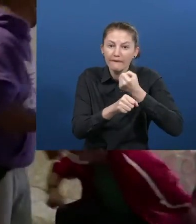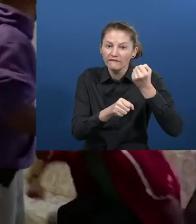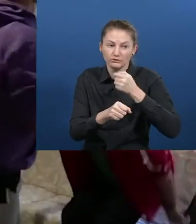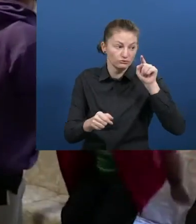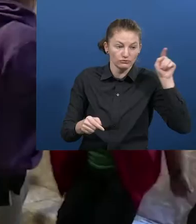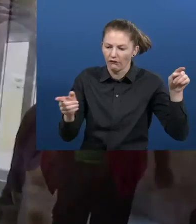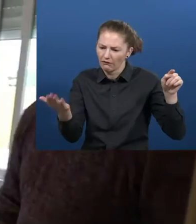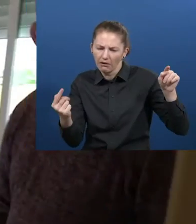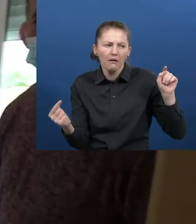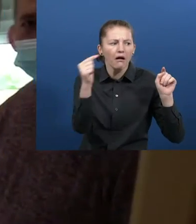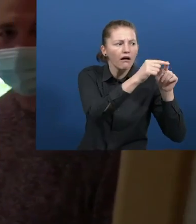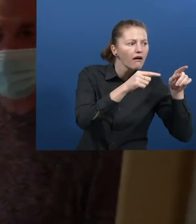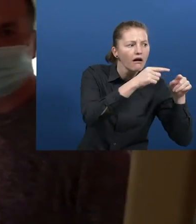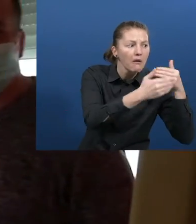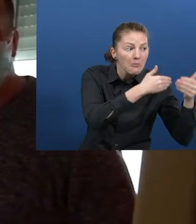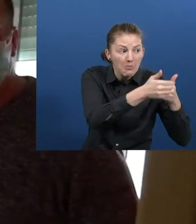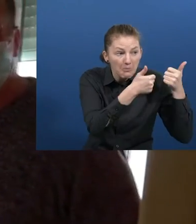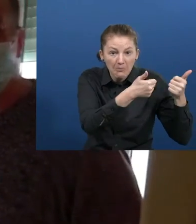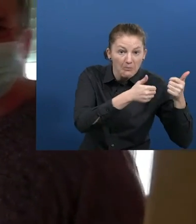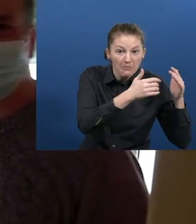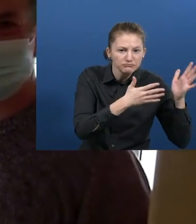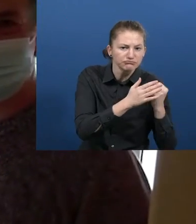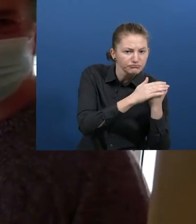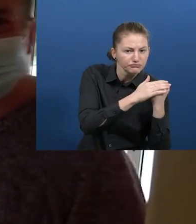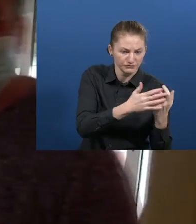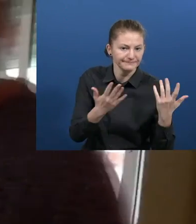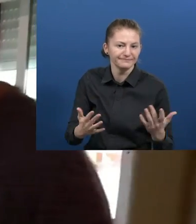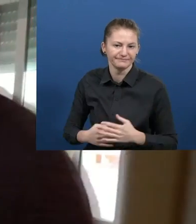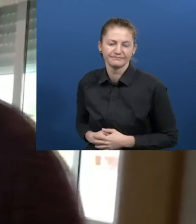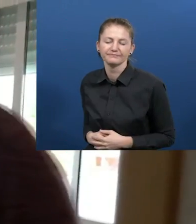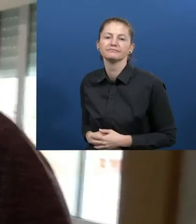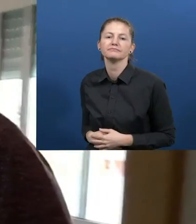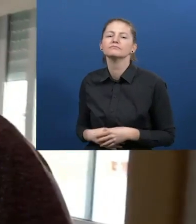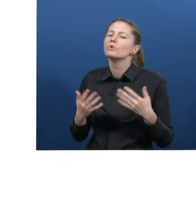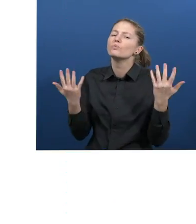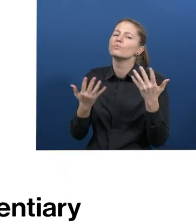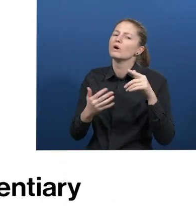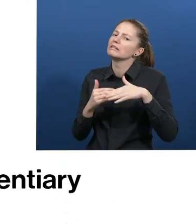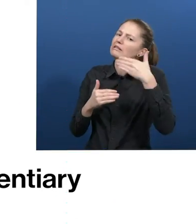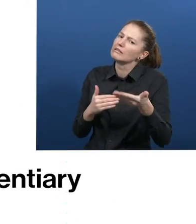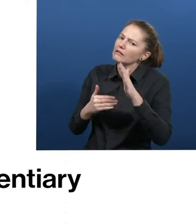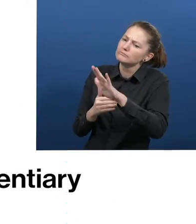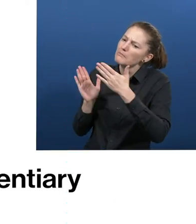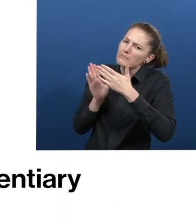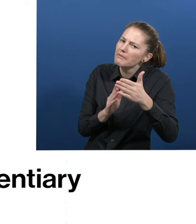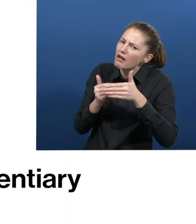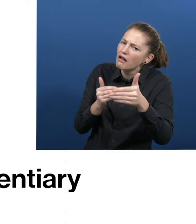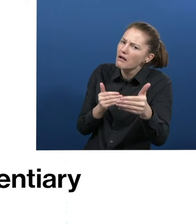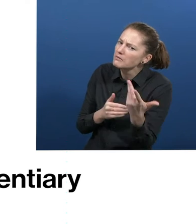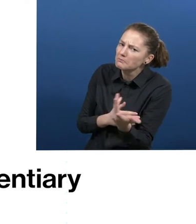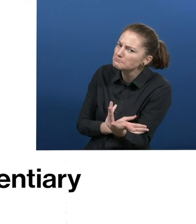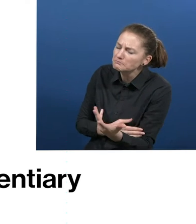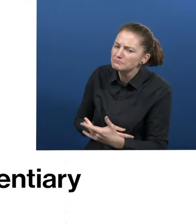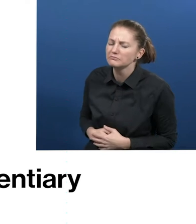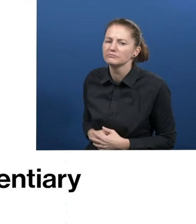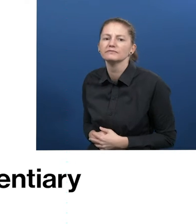laboralmente en recursos externos, recursos externos del centro penitenciario. What is next for APSA Penitentiary